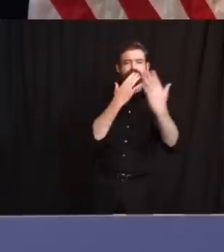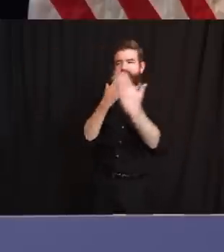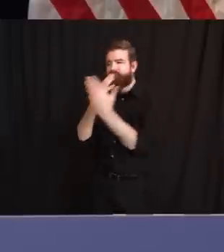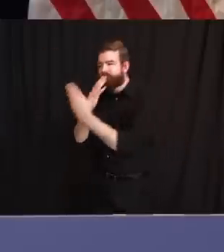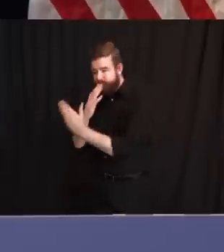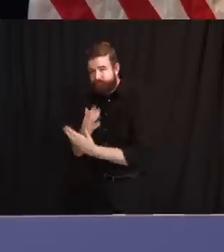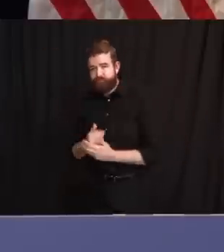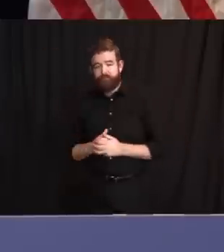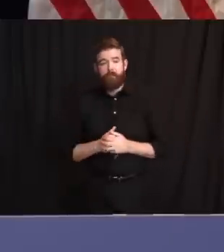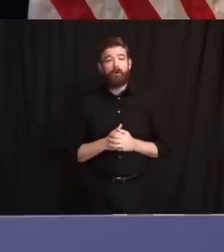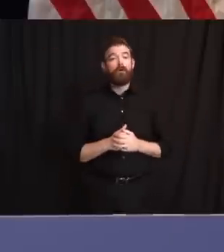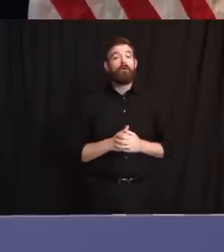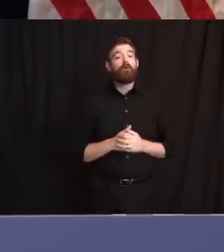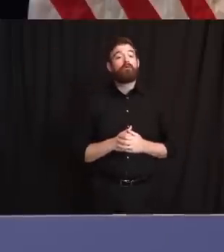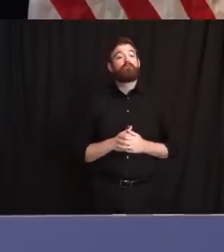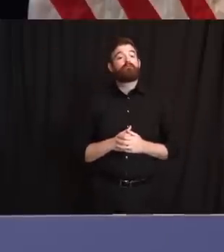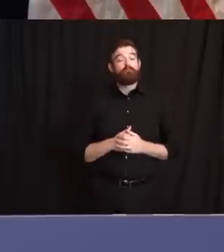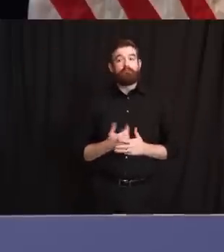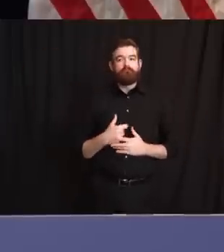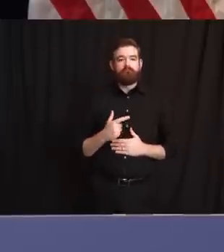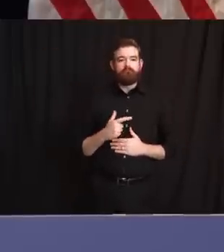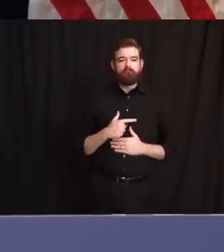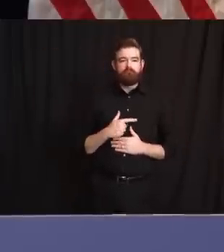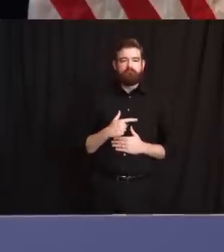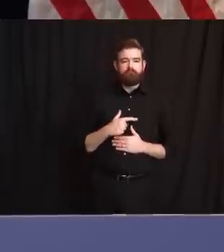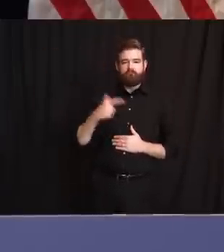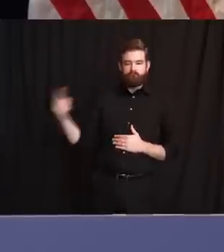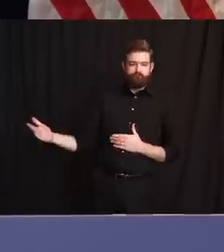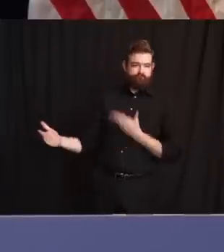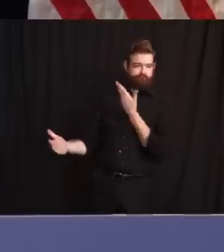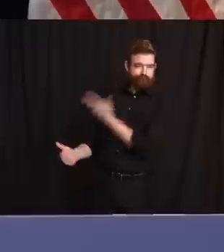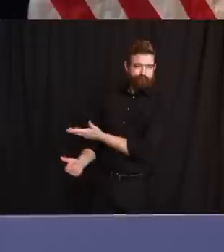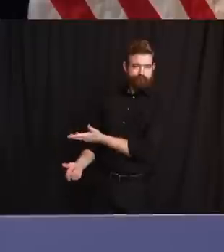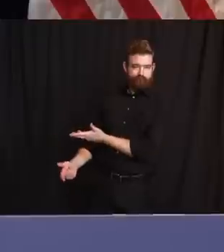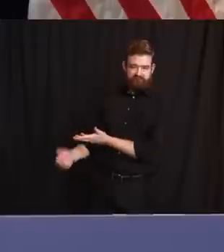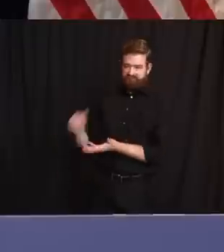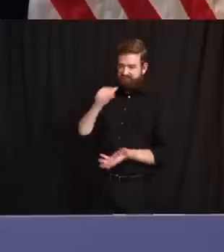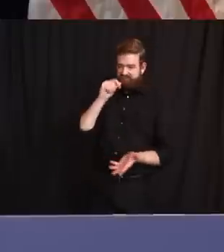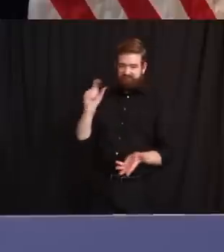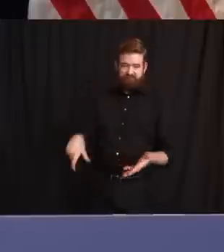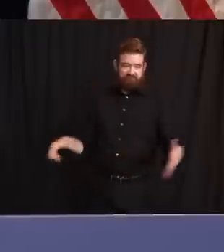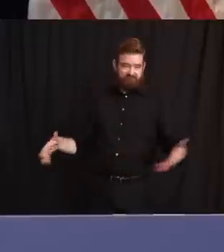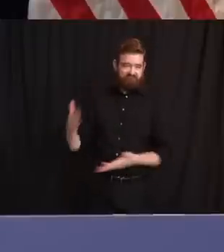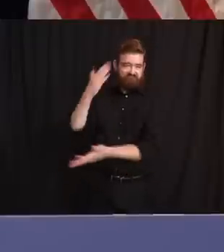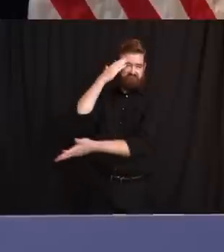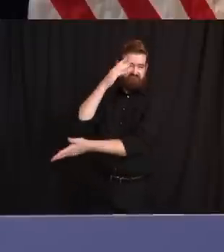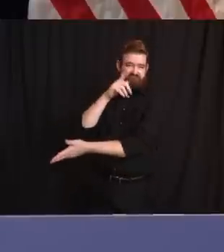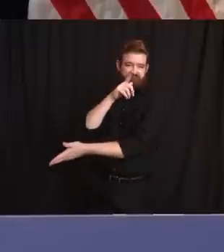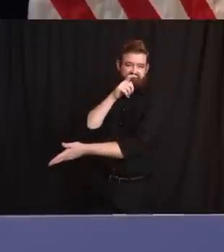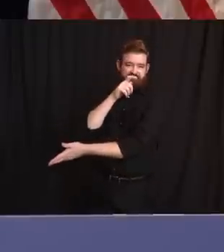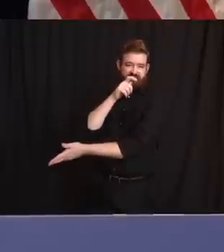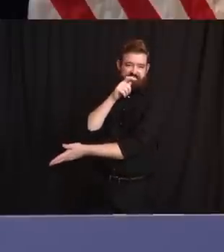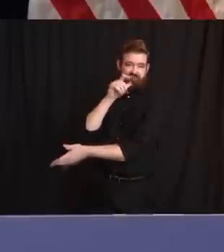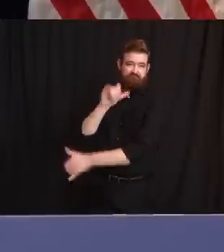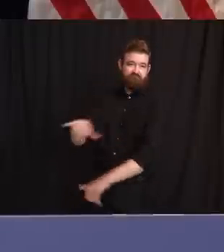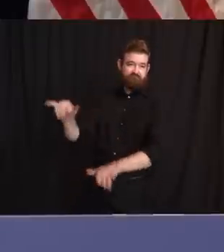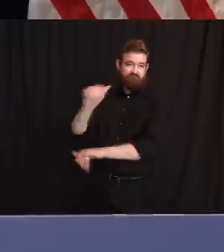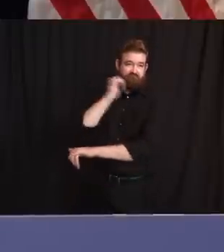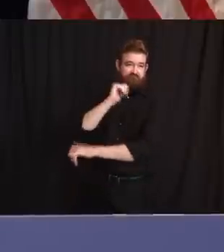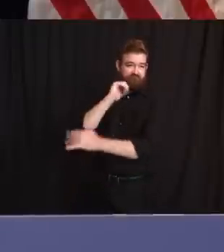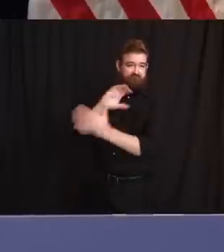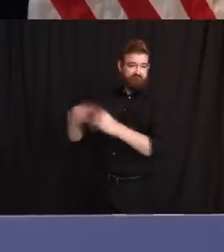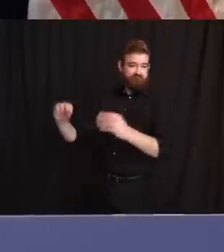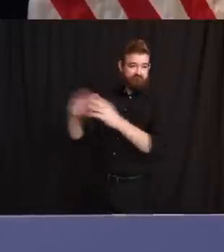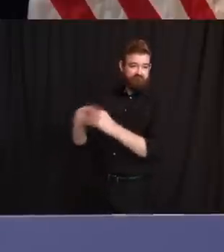With that, may I turn to the woman on my right who needs no introduction for her daily update. Please help me welcome the extraordinary